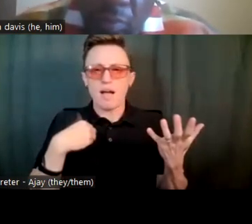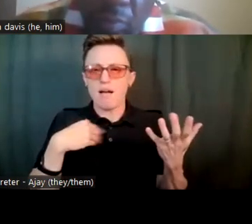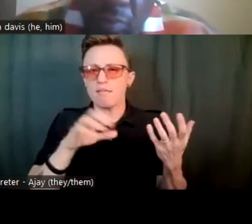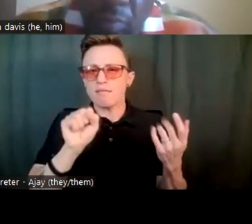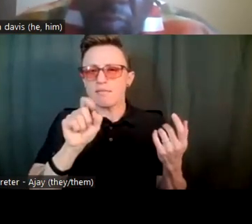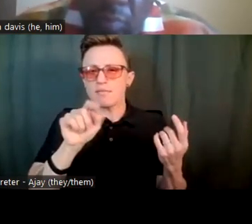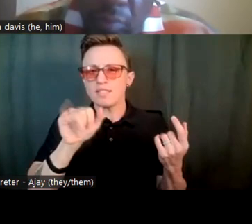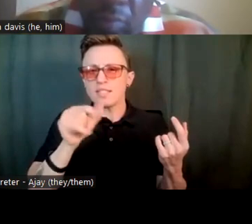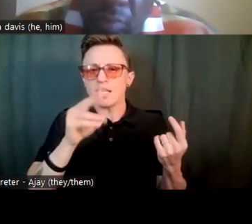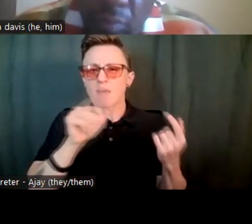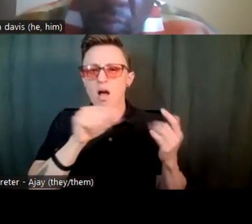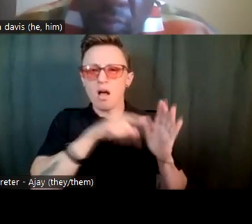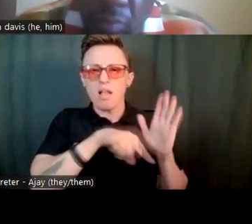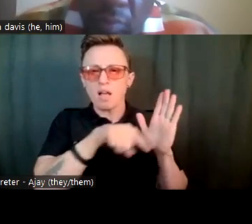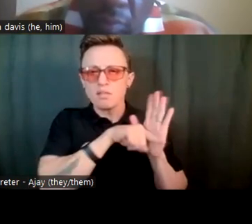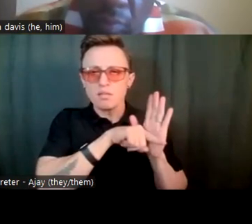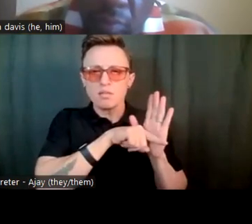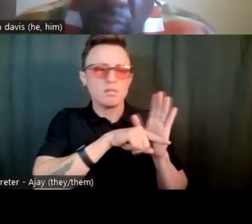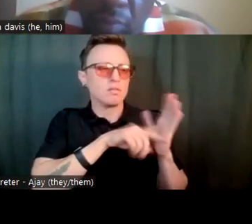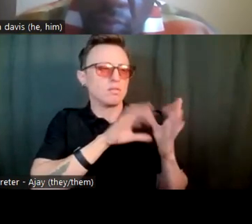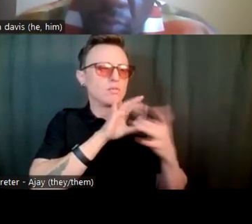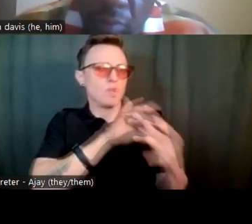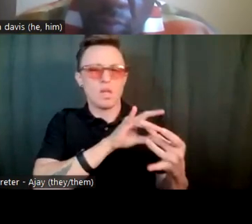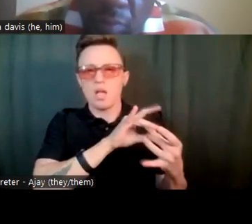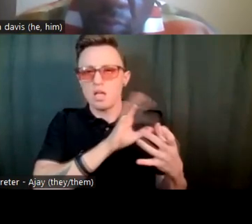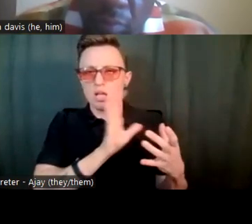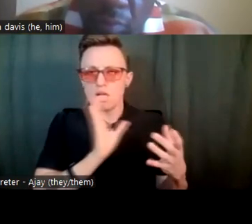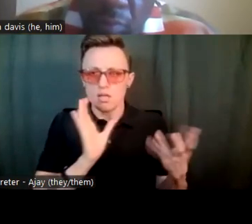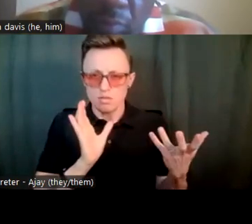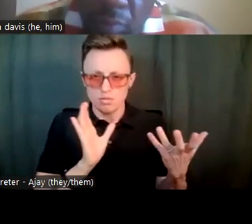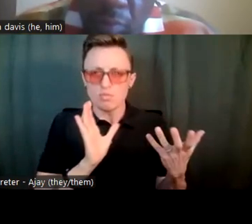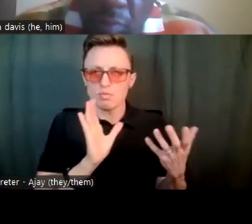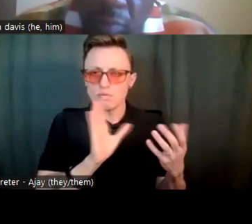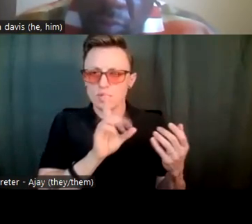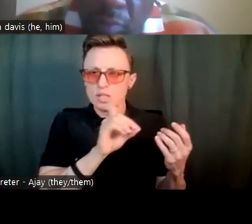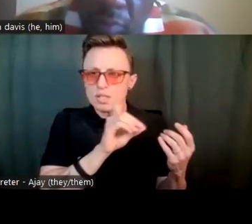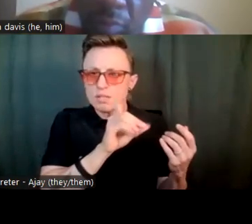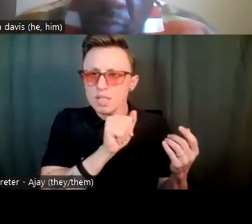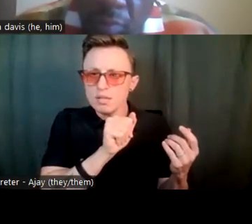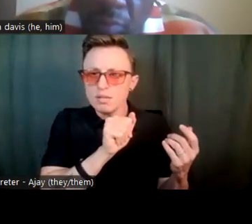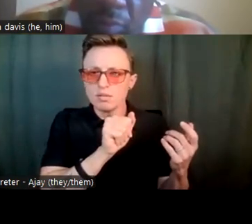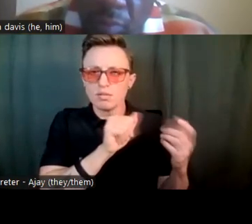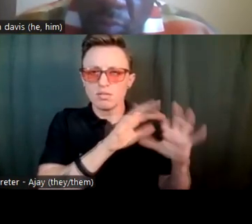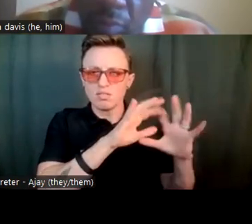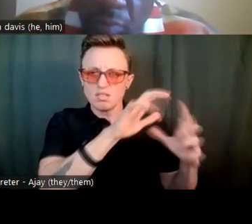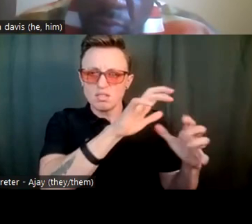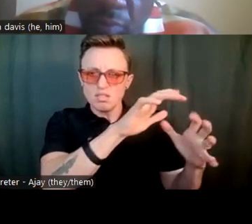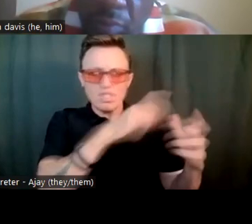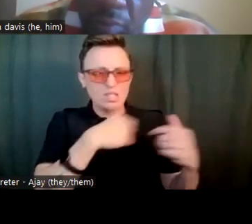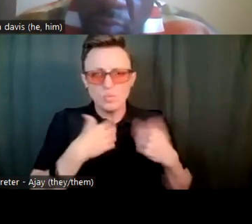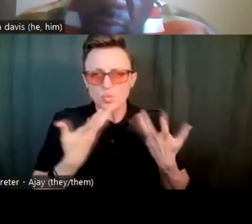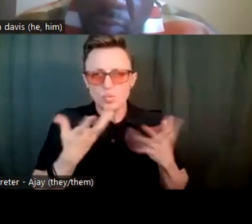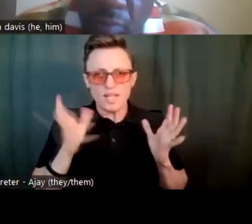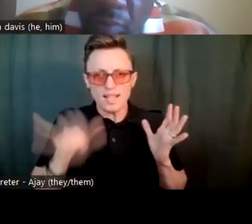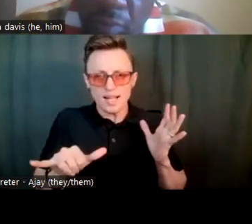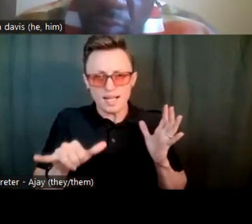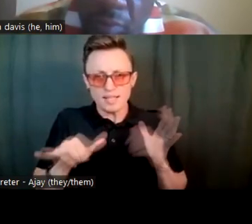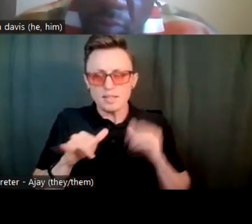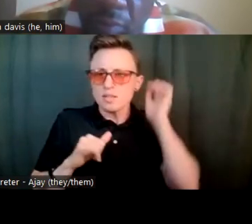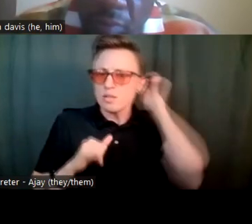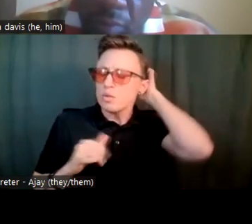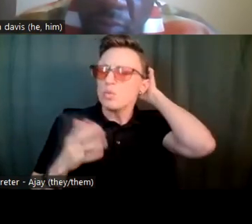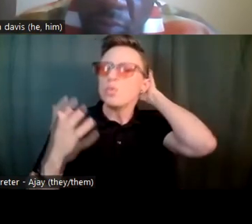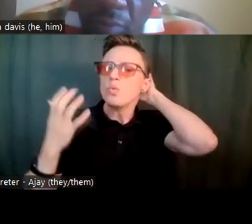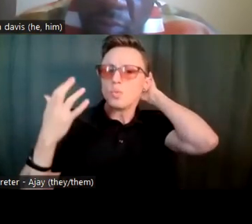that they put on our children. And there is a time that we went